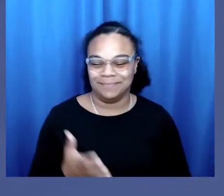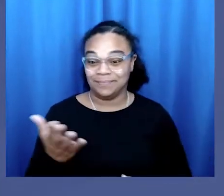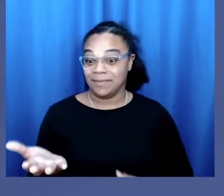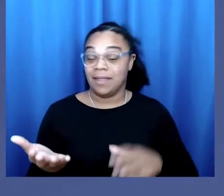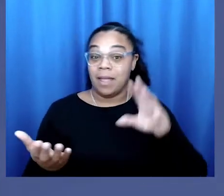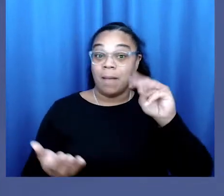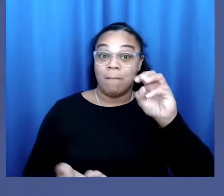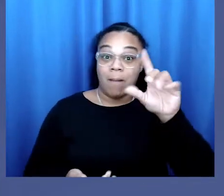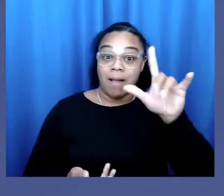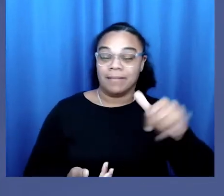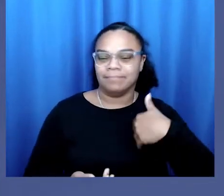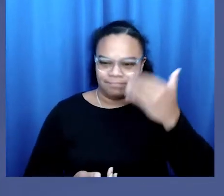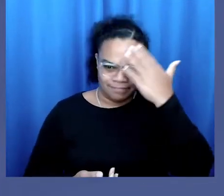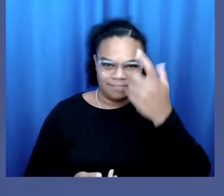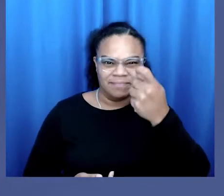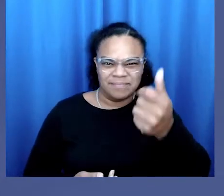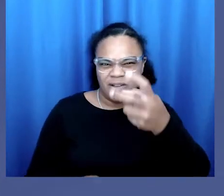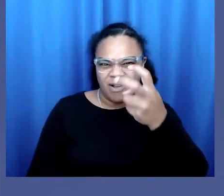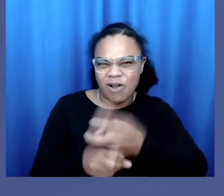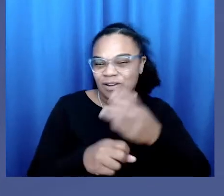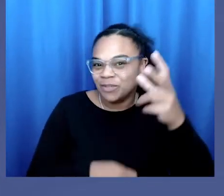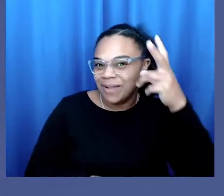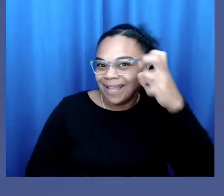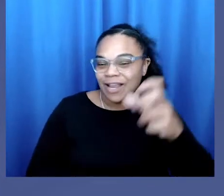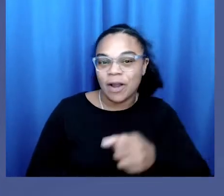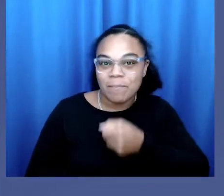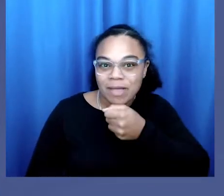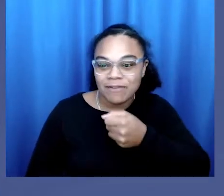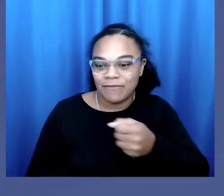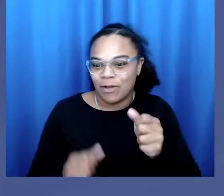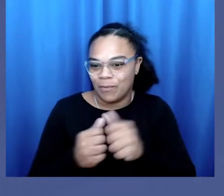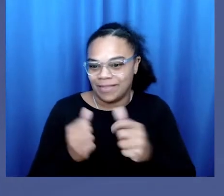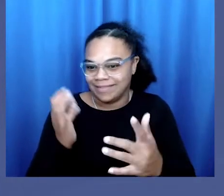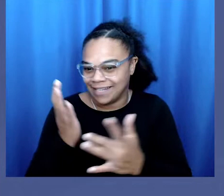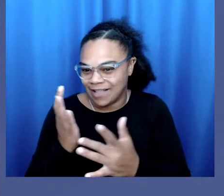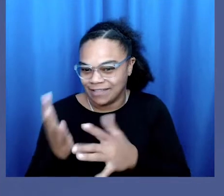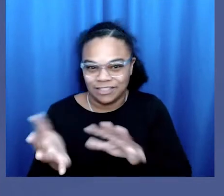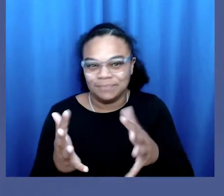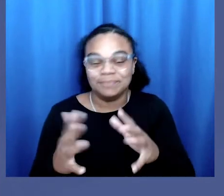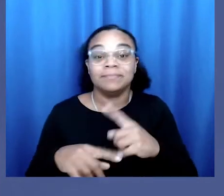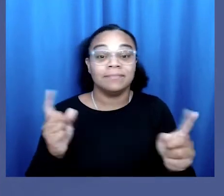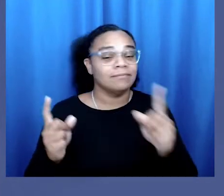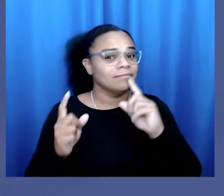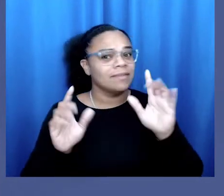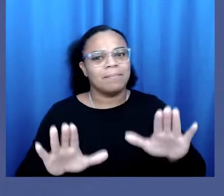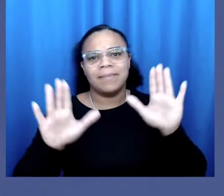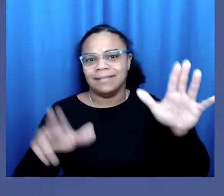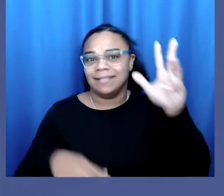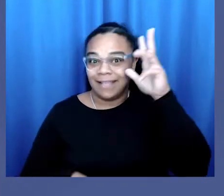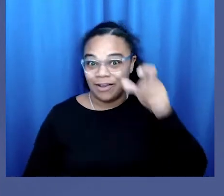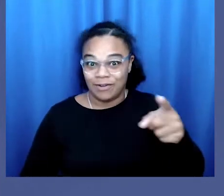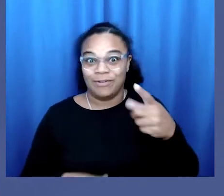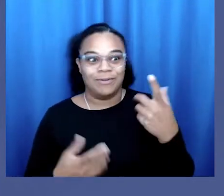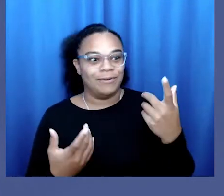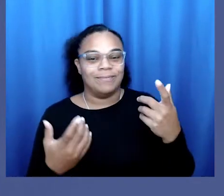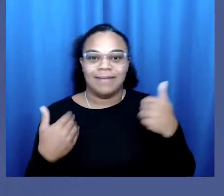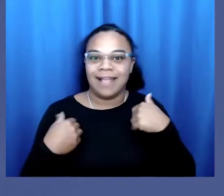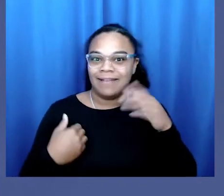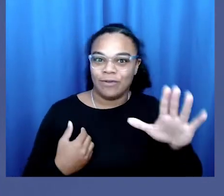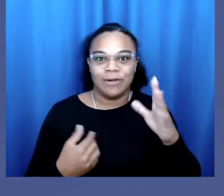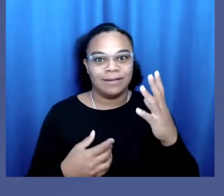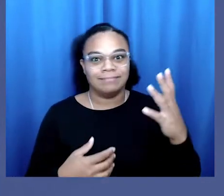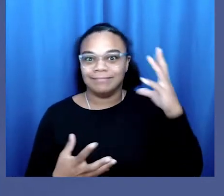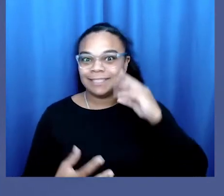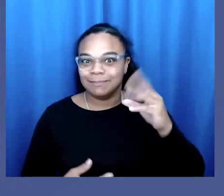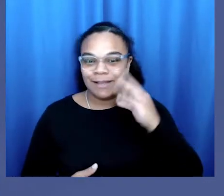And Molly, I know it's kind of hard to hear the microphone over the technology, but it's been amazing to have you in this class and to hear your experience. And we're just